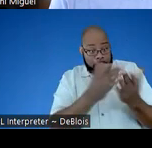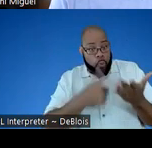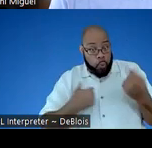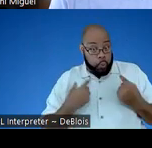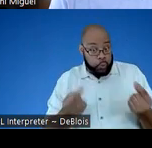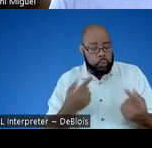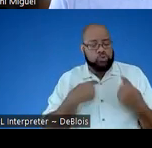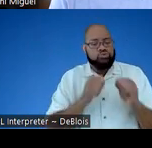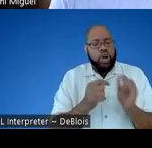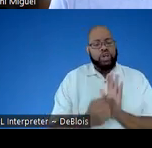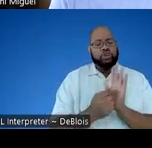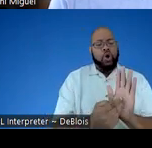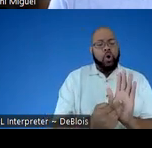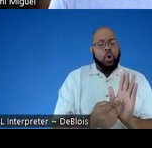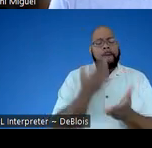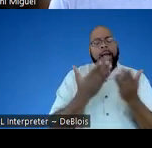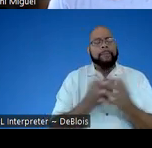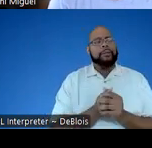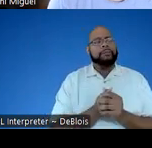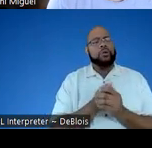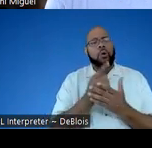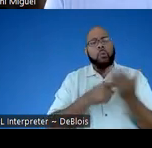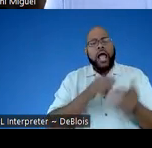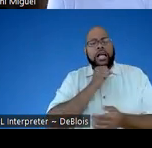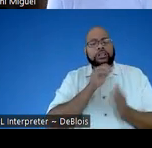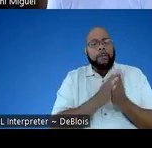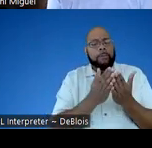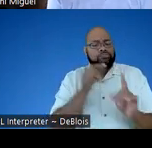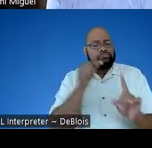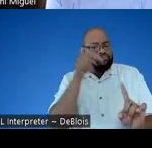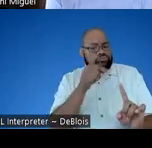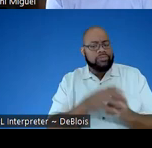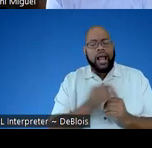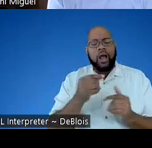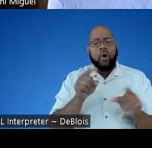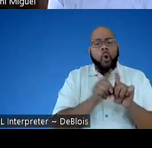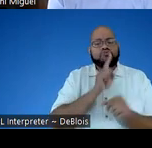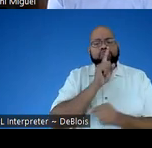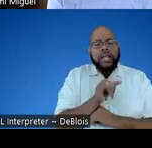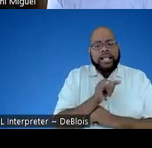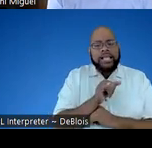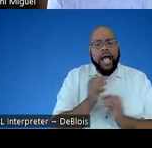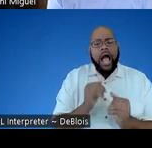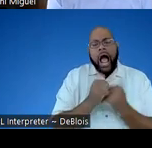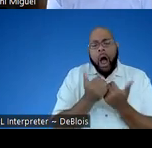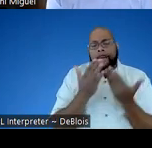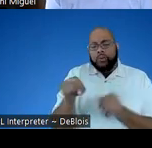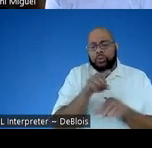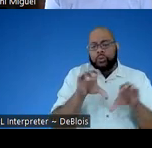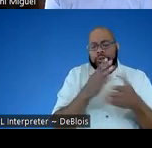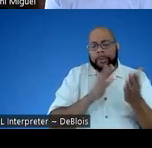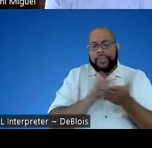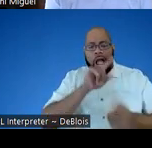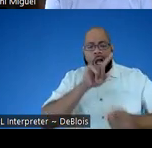is tried to show, you know, perhaps what, what age the book is for. And then also really how might you do some of that